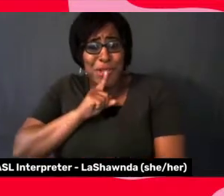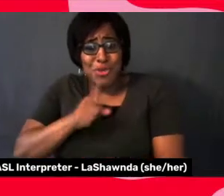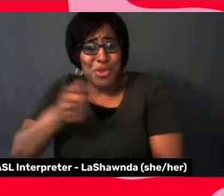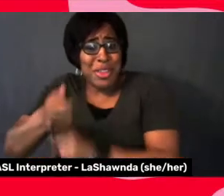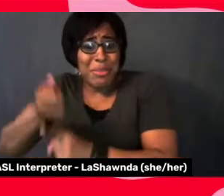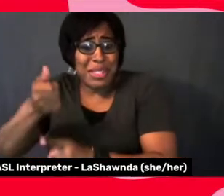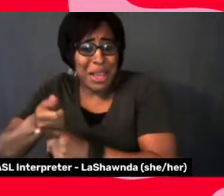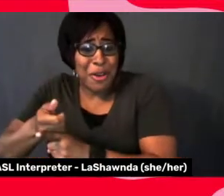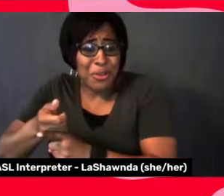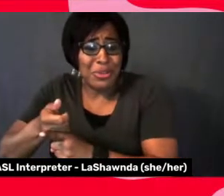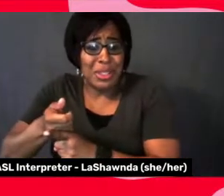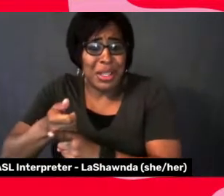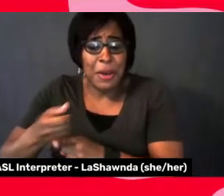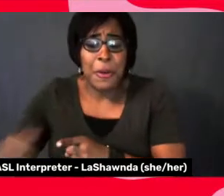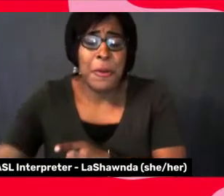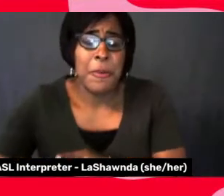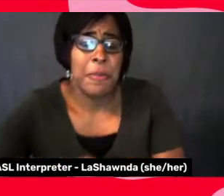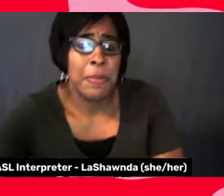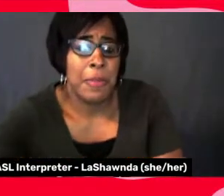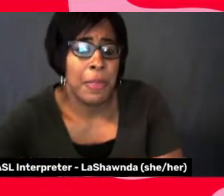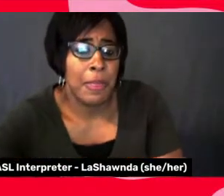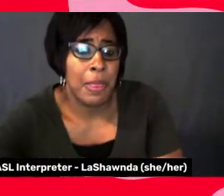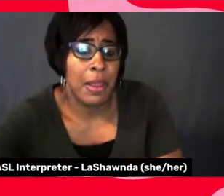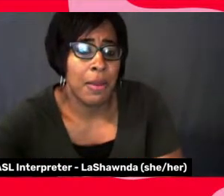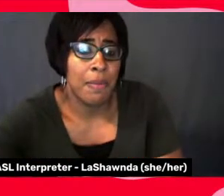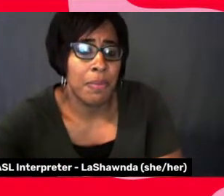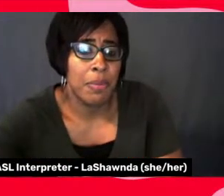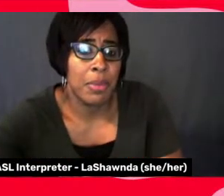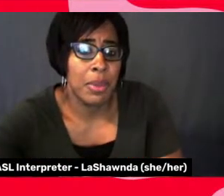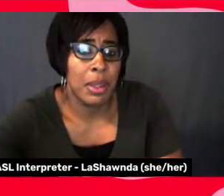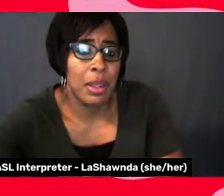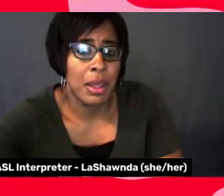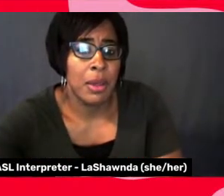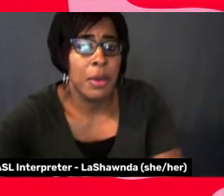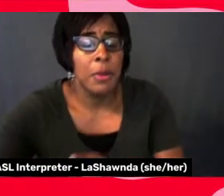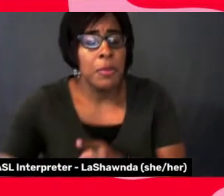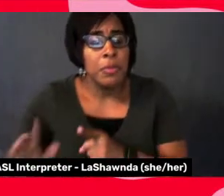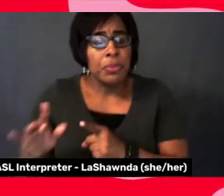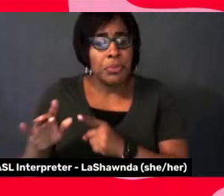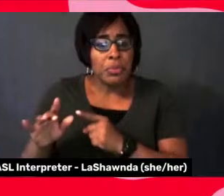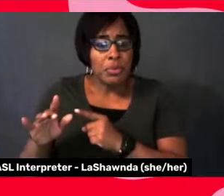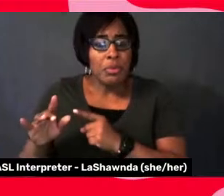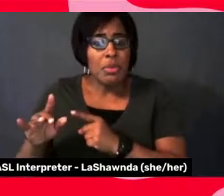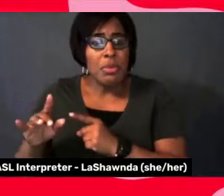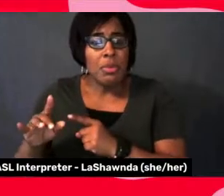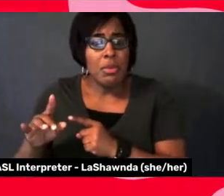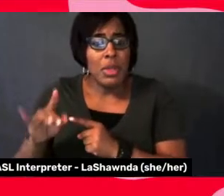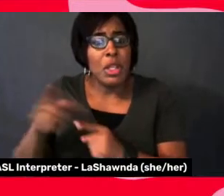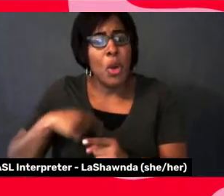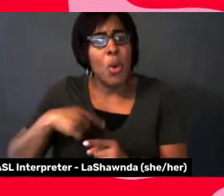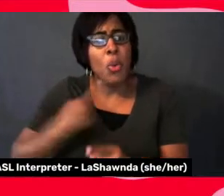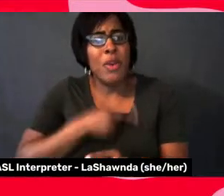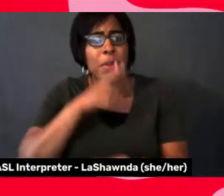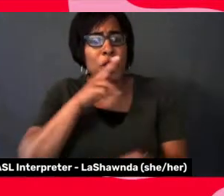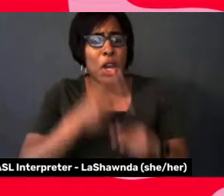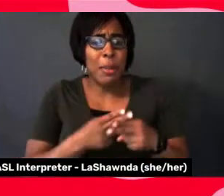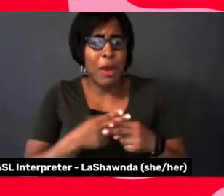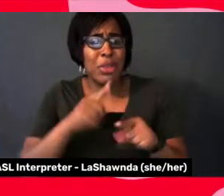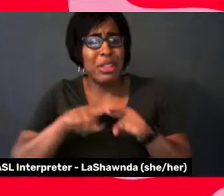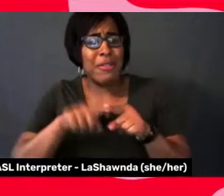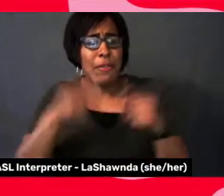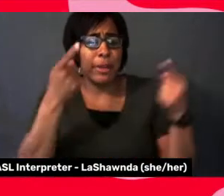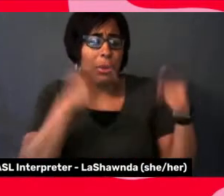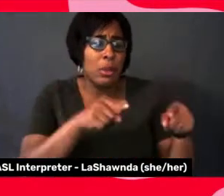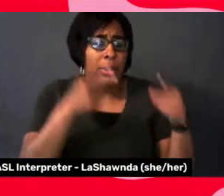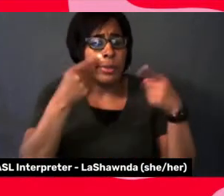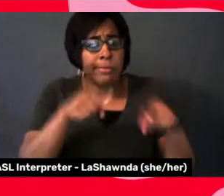you know, to keep your sanity. And I know we've been talking about, um, the compromises that we've had to make and how